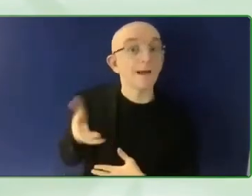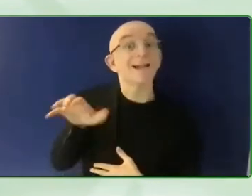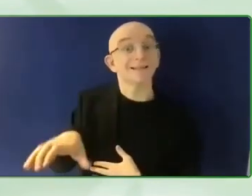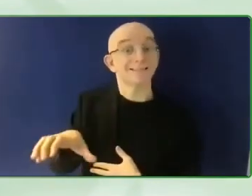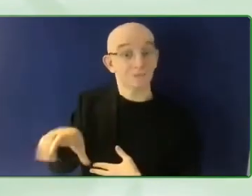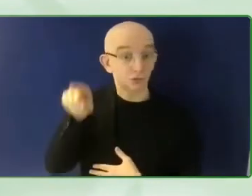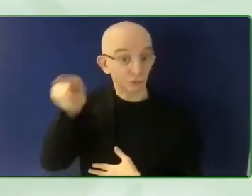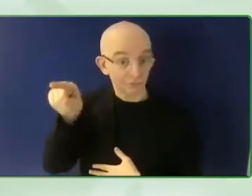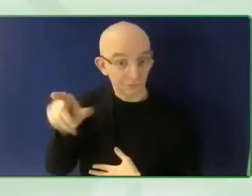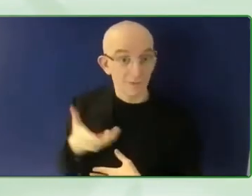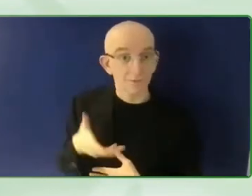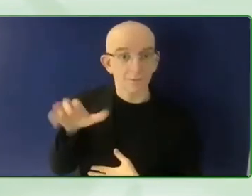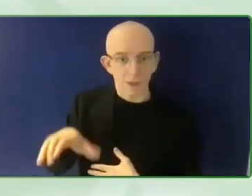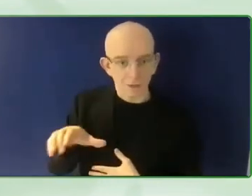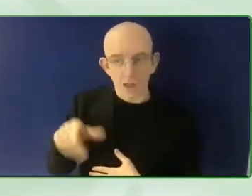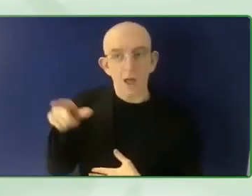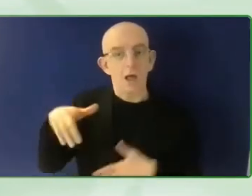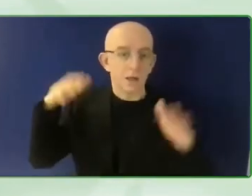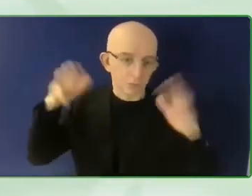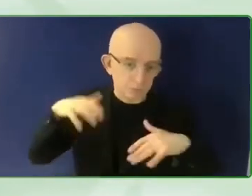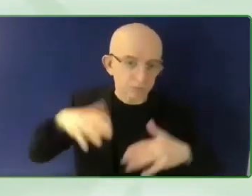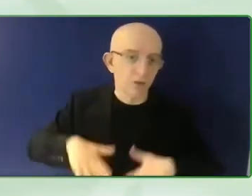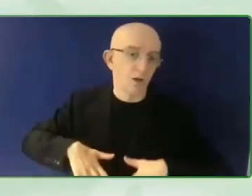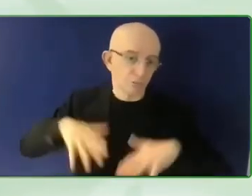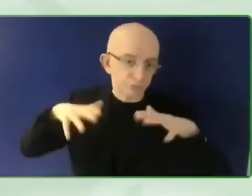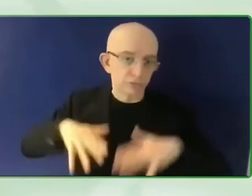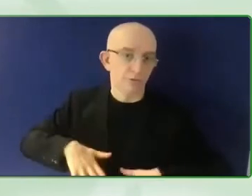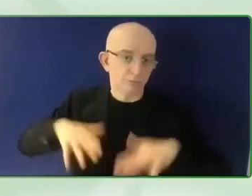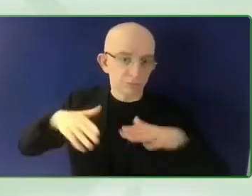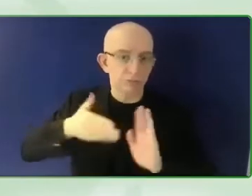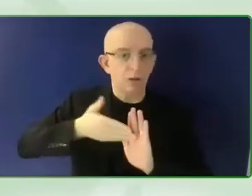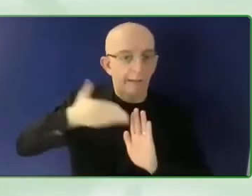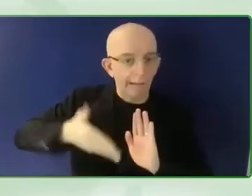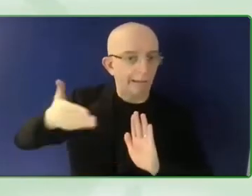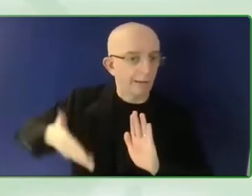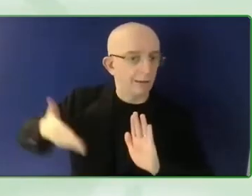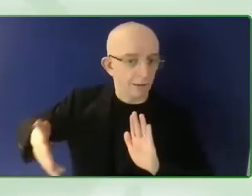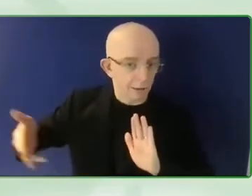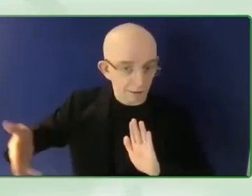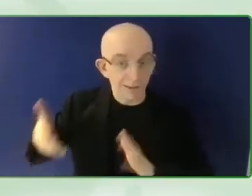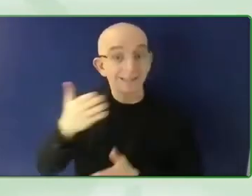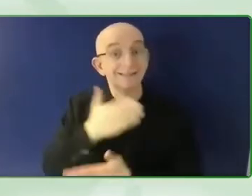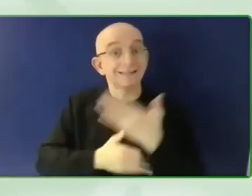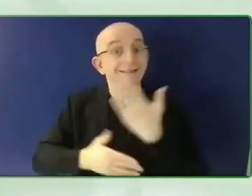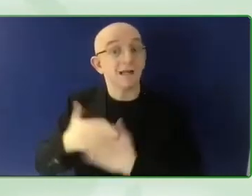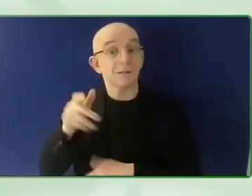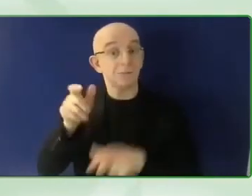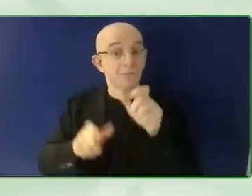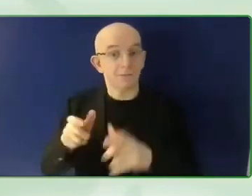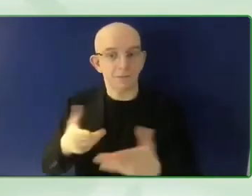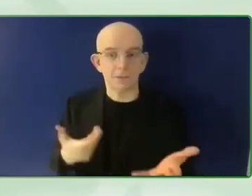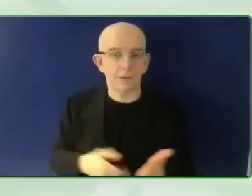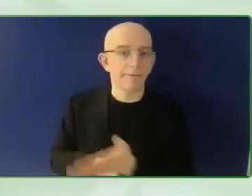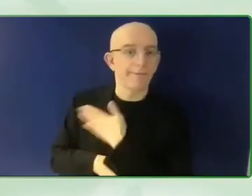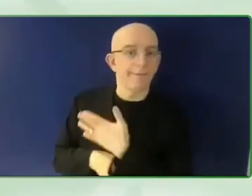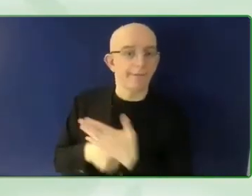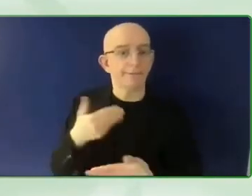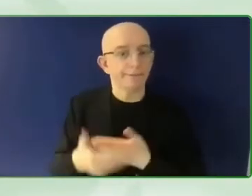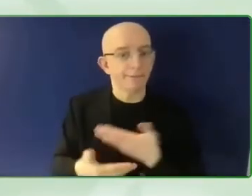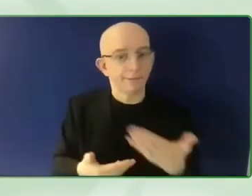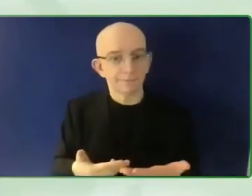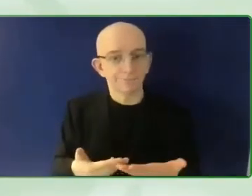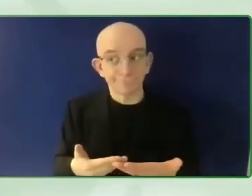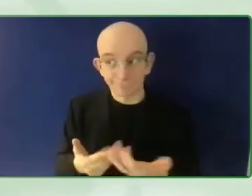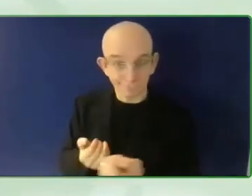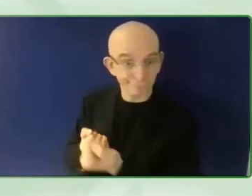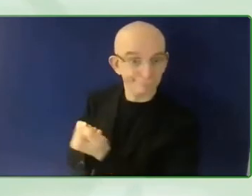In particular, I would say now, as we put a lot more attention on how we are coping with alternative weather